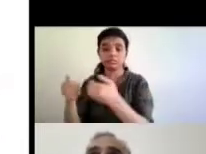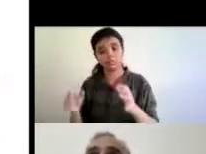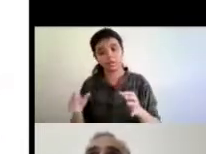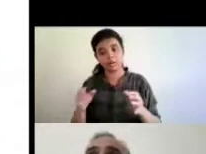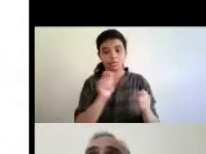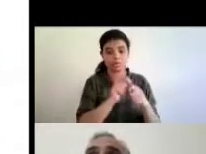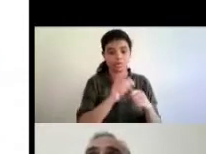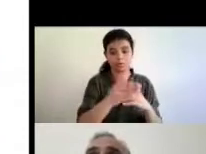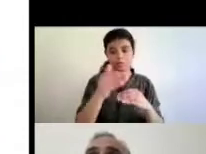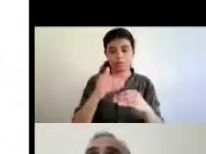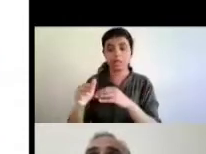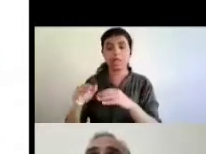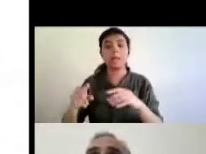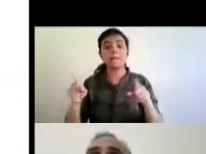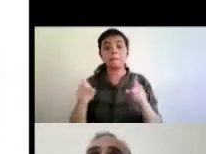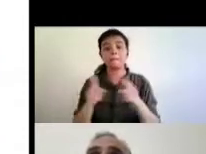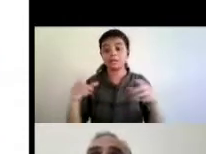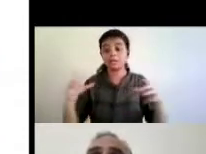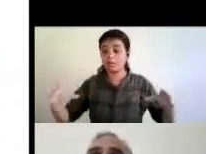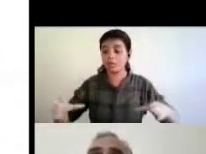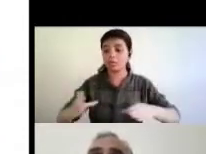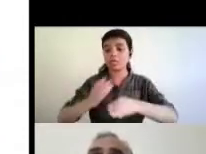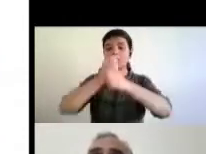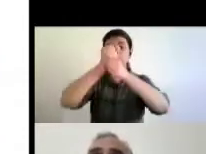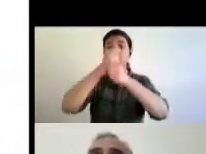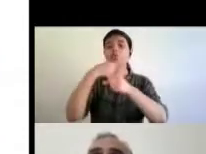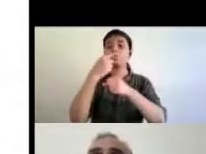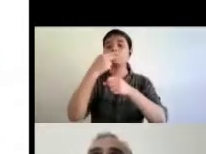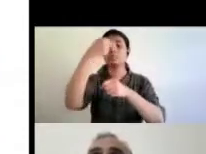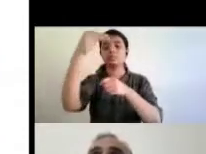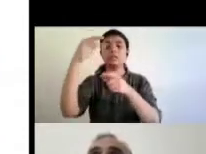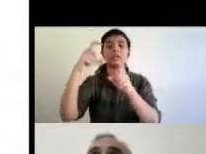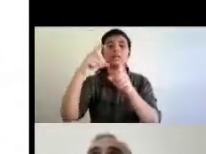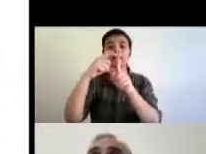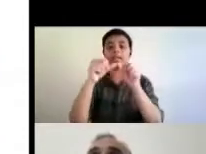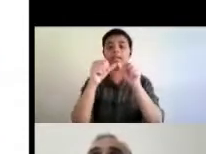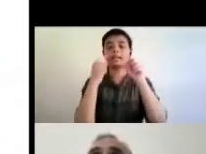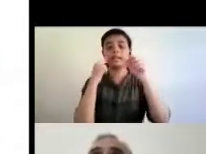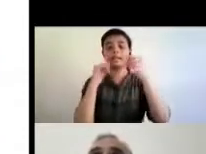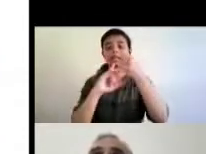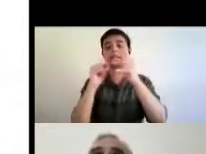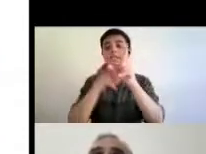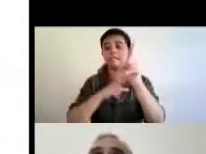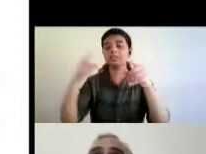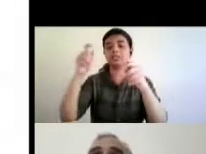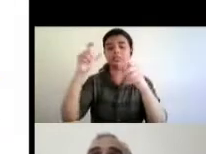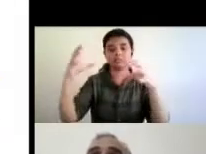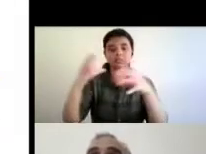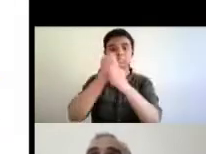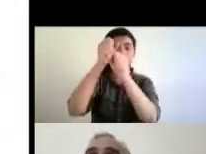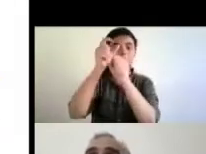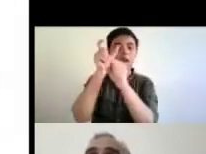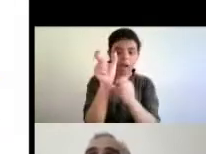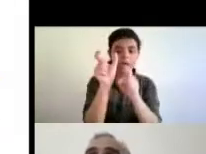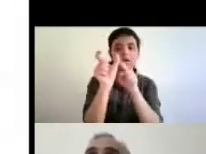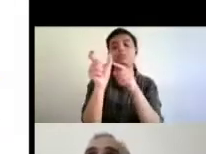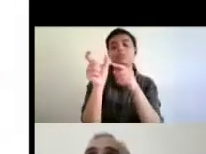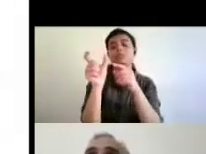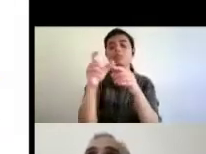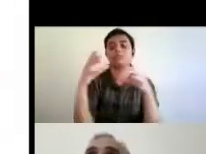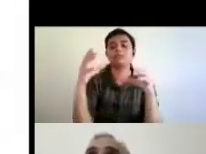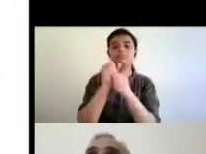of brought all the stakeholders together and we started working together to address these issues um